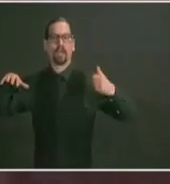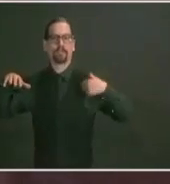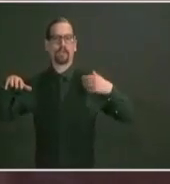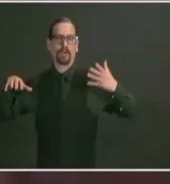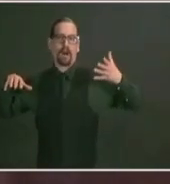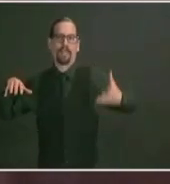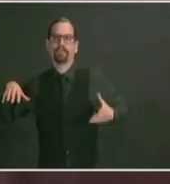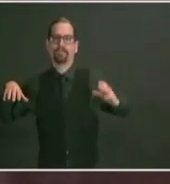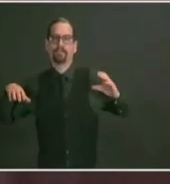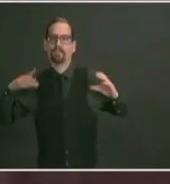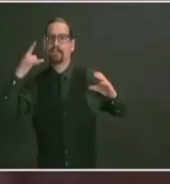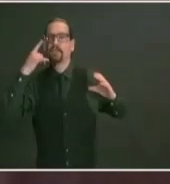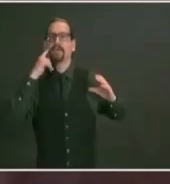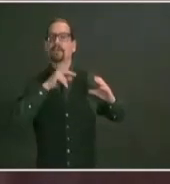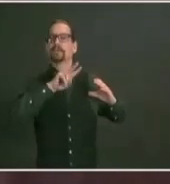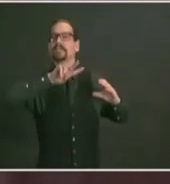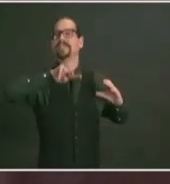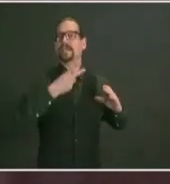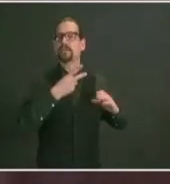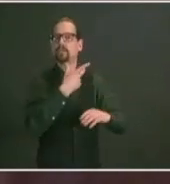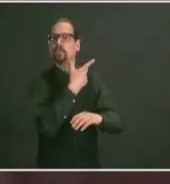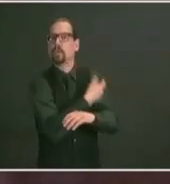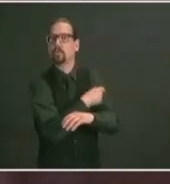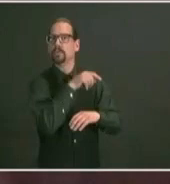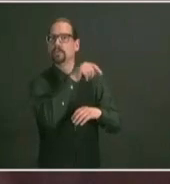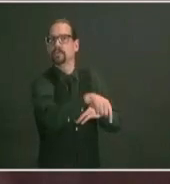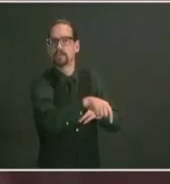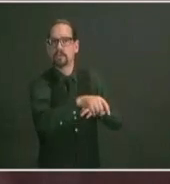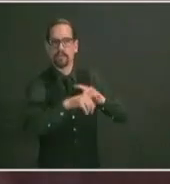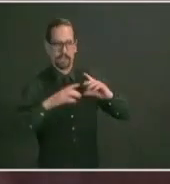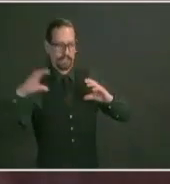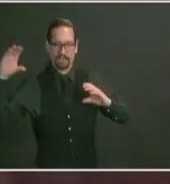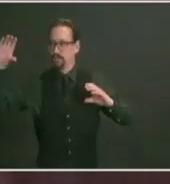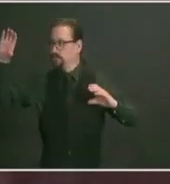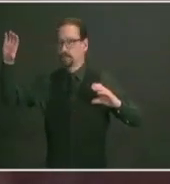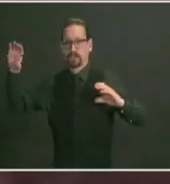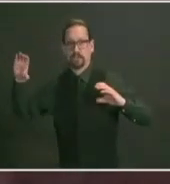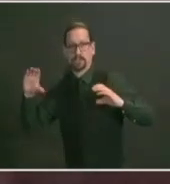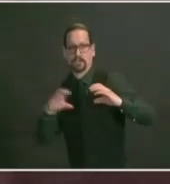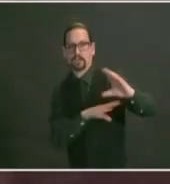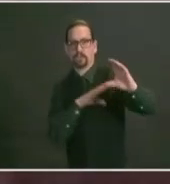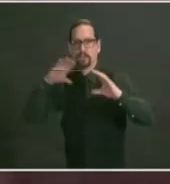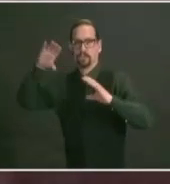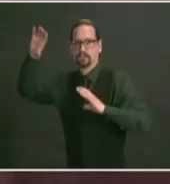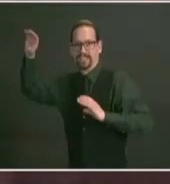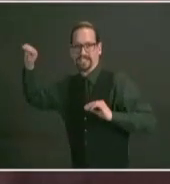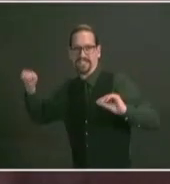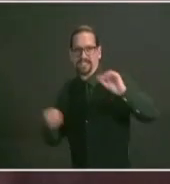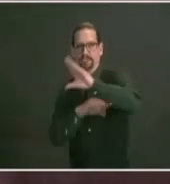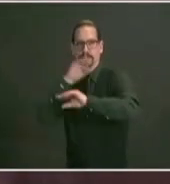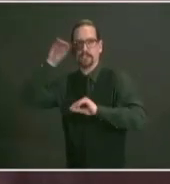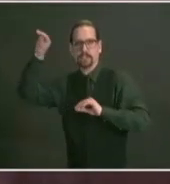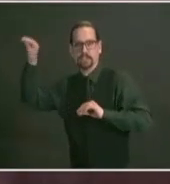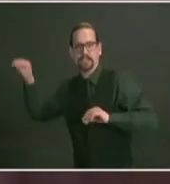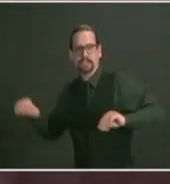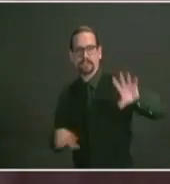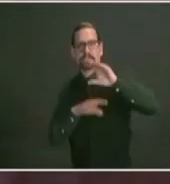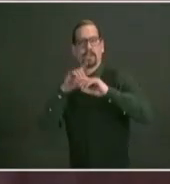in rhode island this week will be administered next week looking forward we anticipate receiving 50